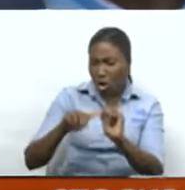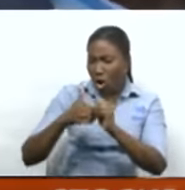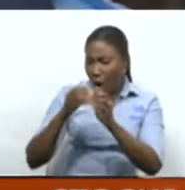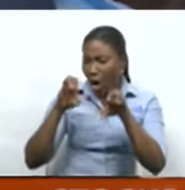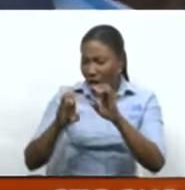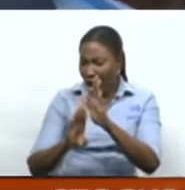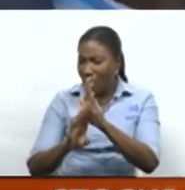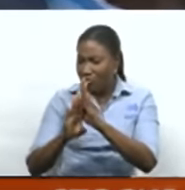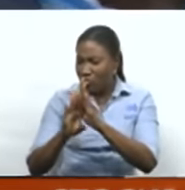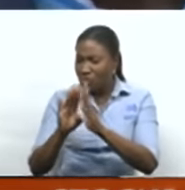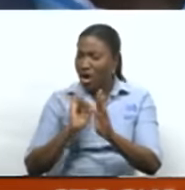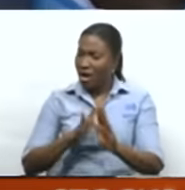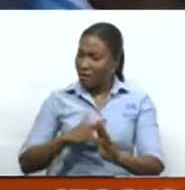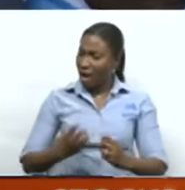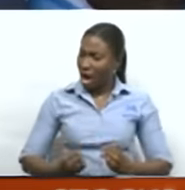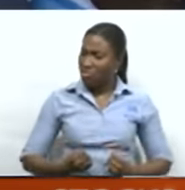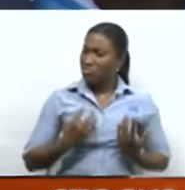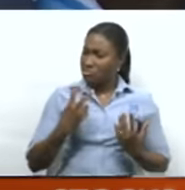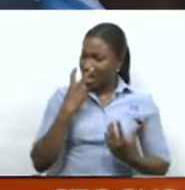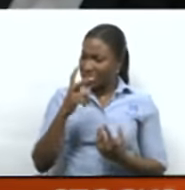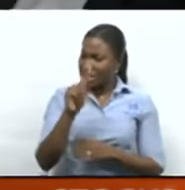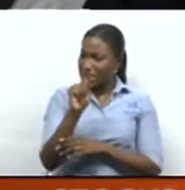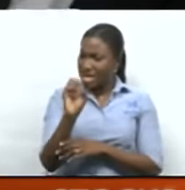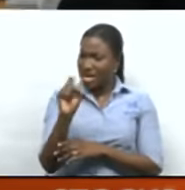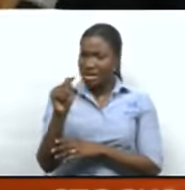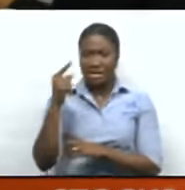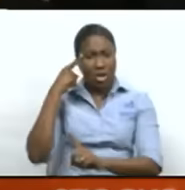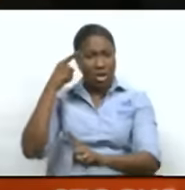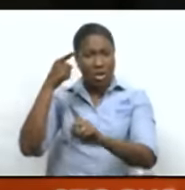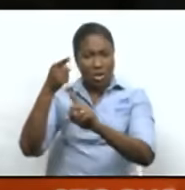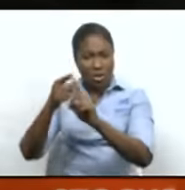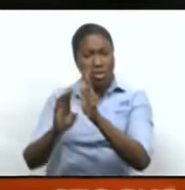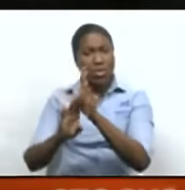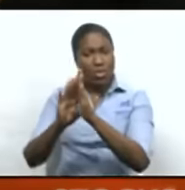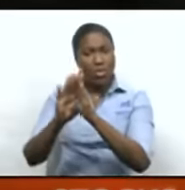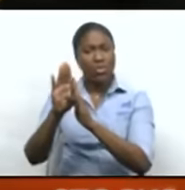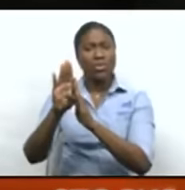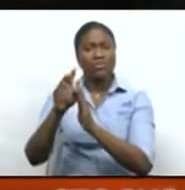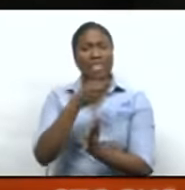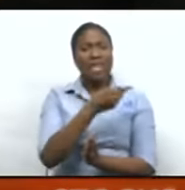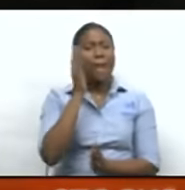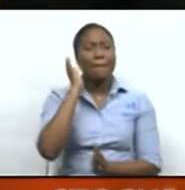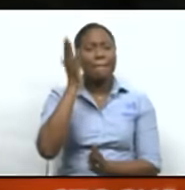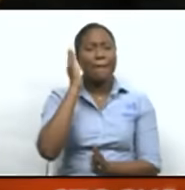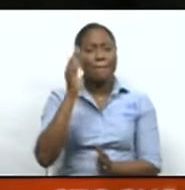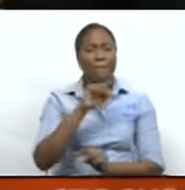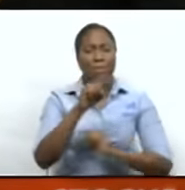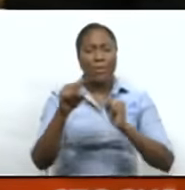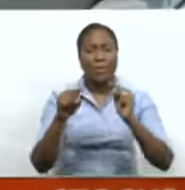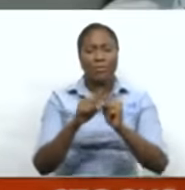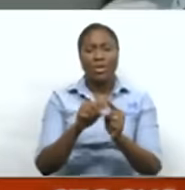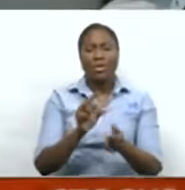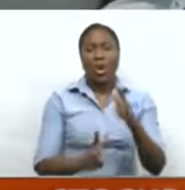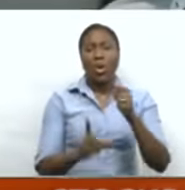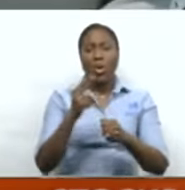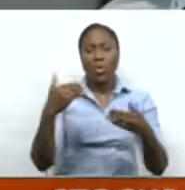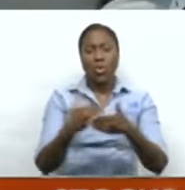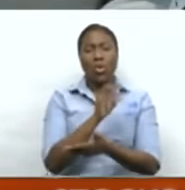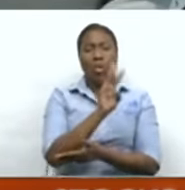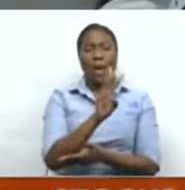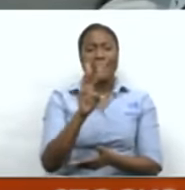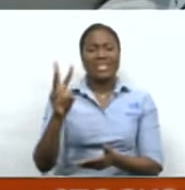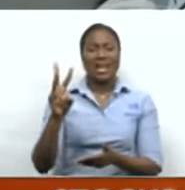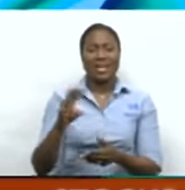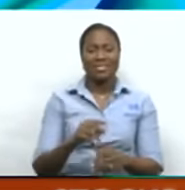progress and the benchmarks that have seen TSTT hit. Maynard was speaking at the launch of Nell's company website, which is expected to give